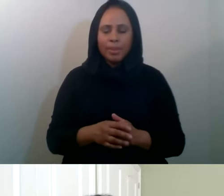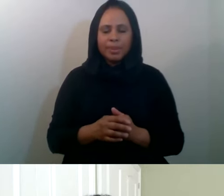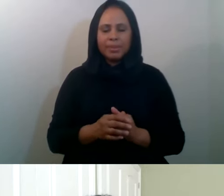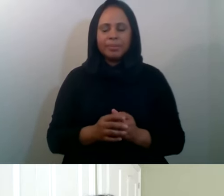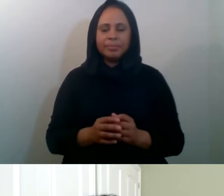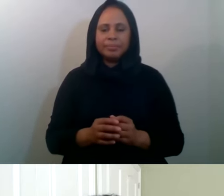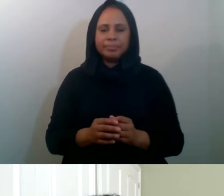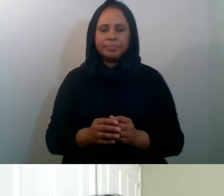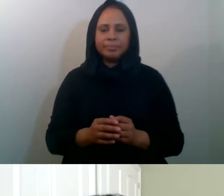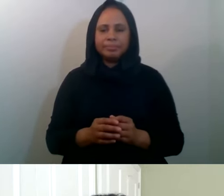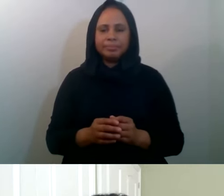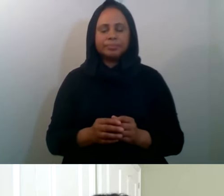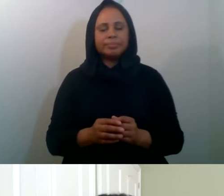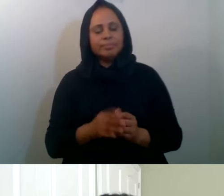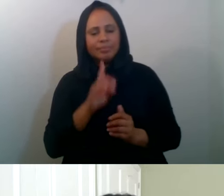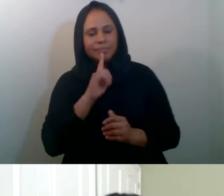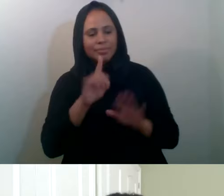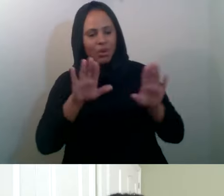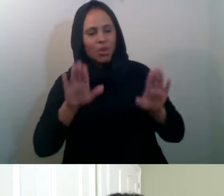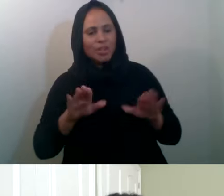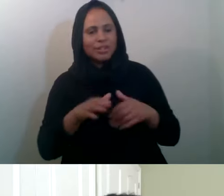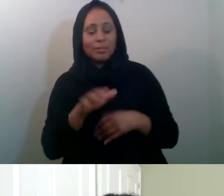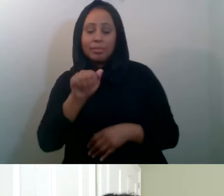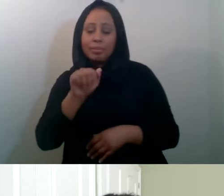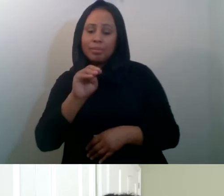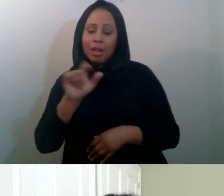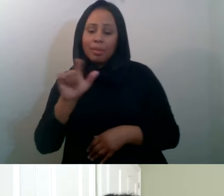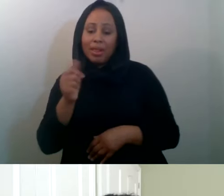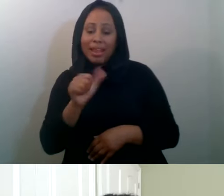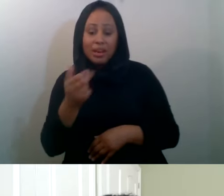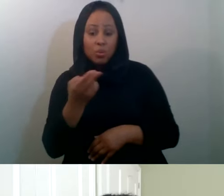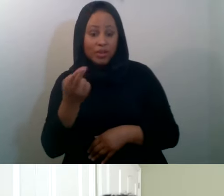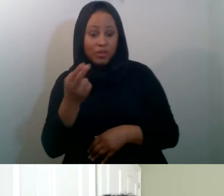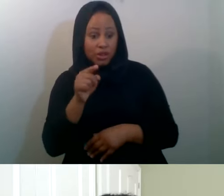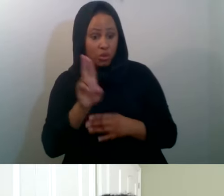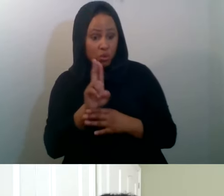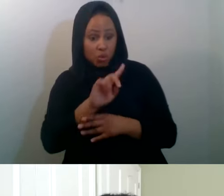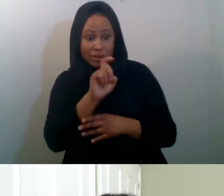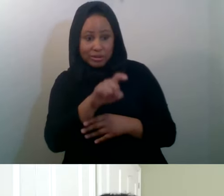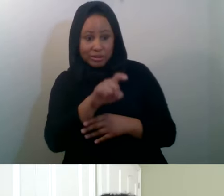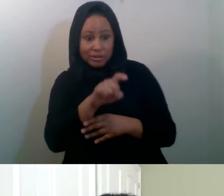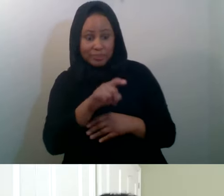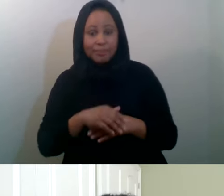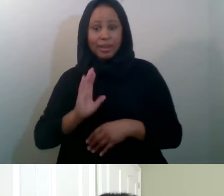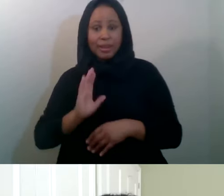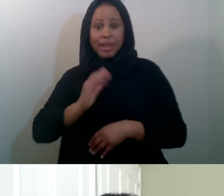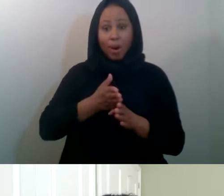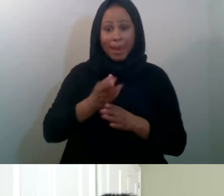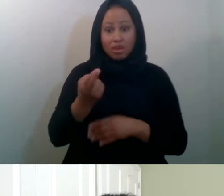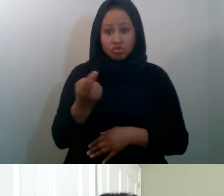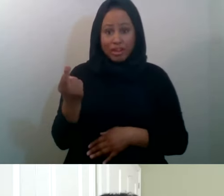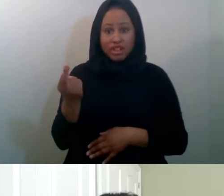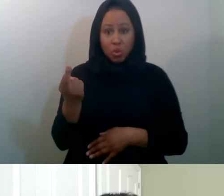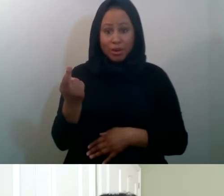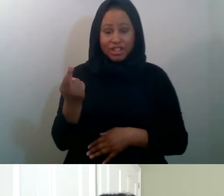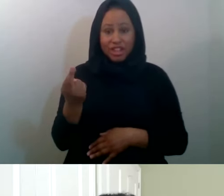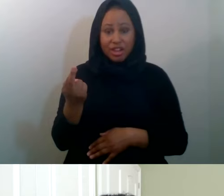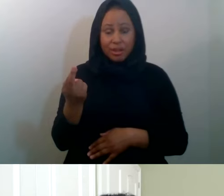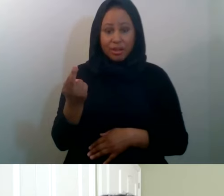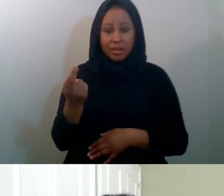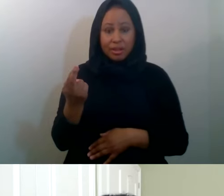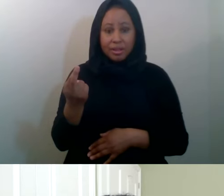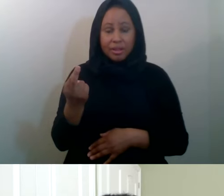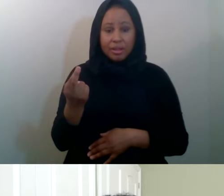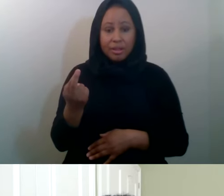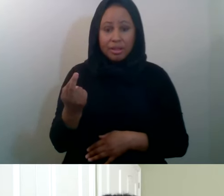Definitely. Awesome. Ahmed, any resources for you that you use? Our main resource, honestly, for the Zakat committee is Sheikh Abrahim